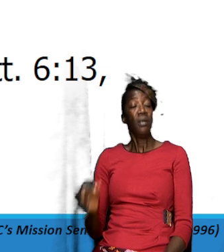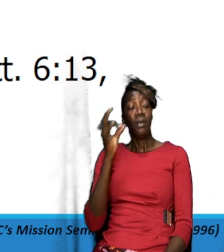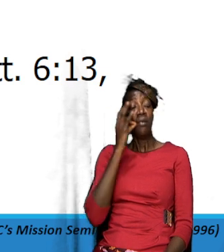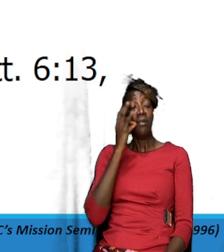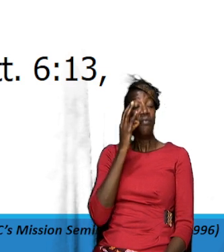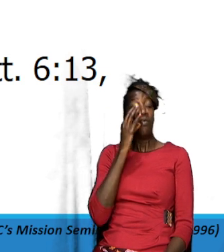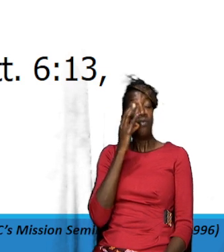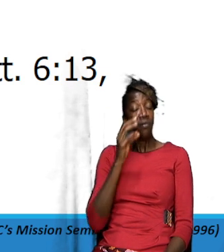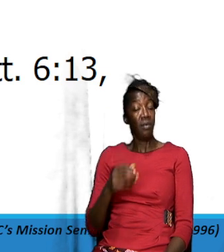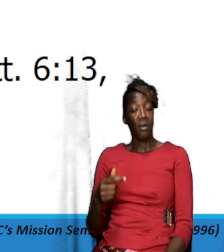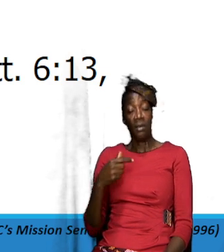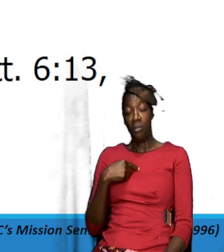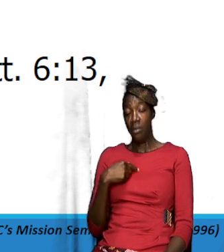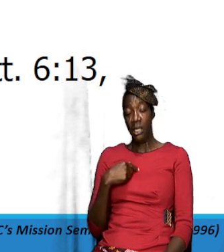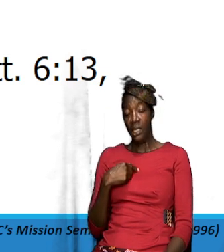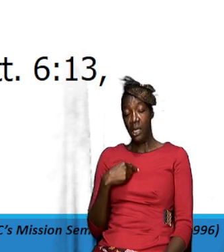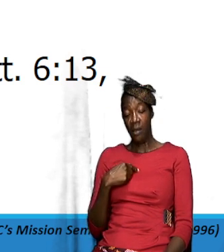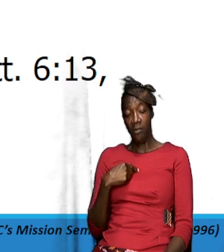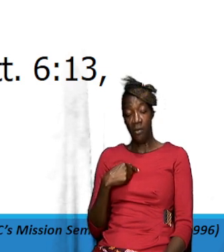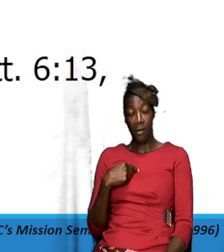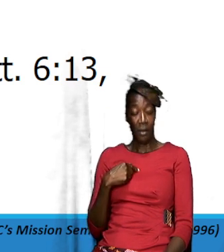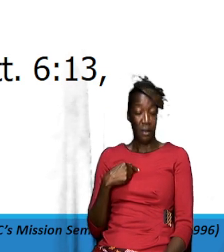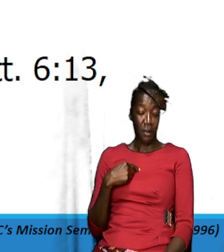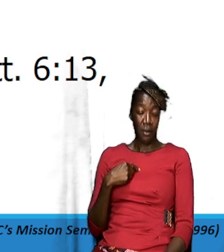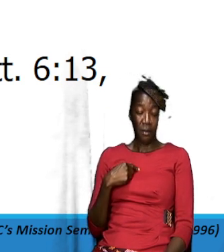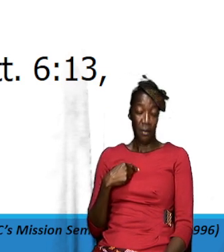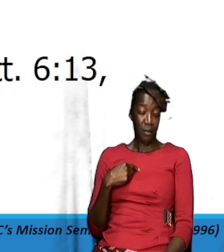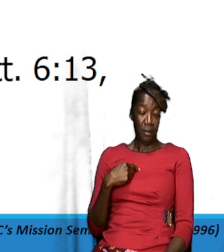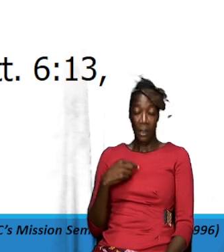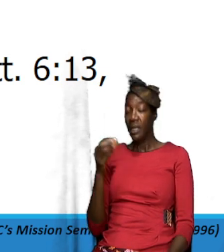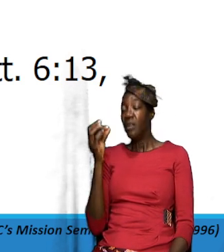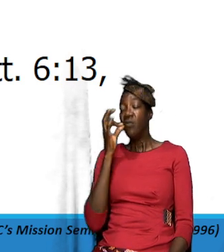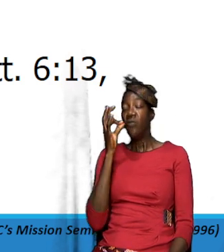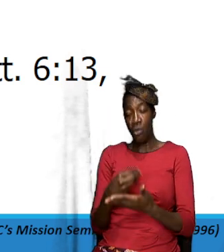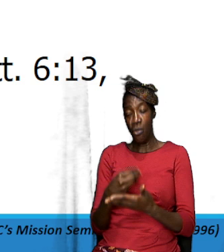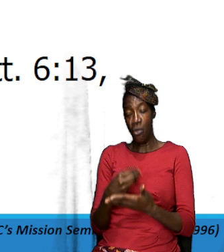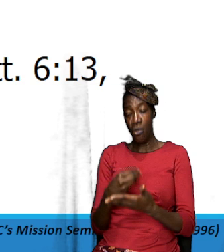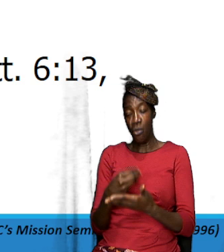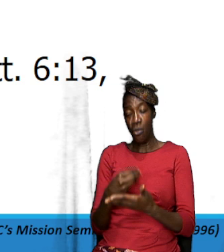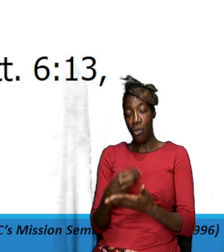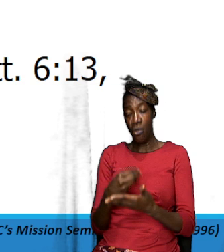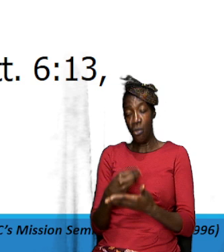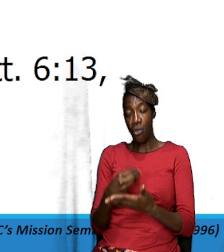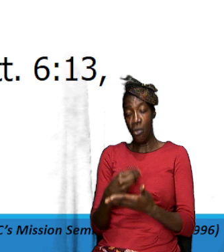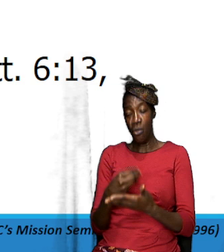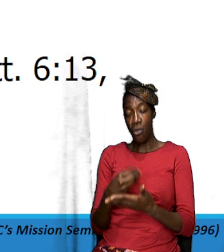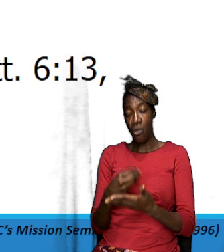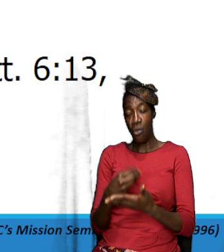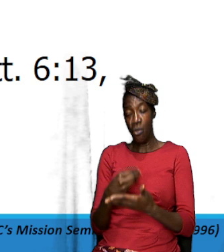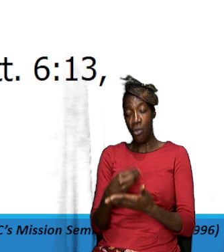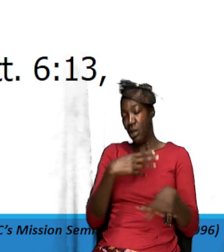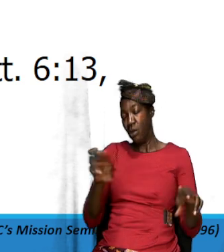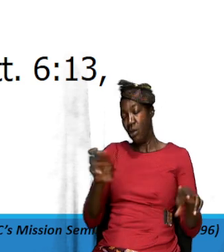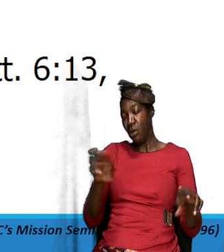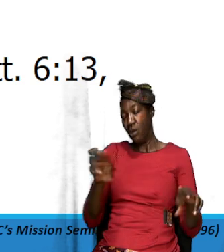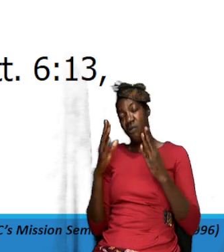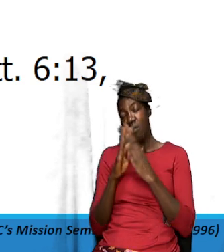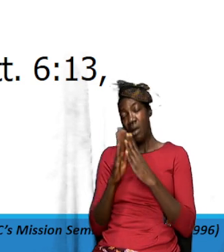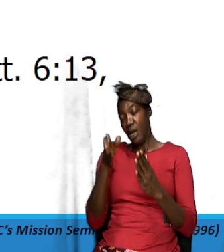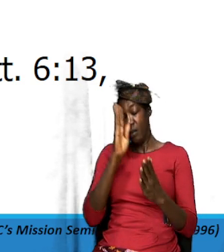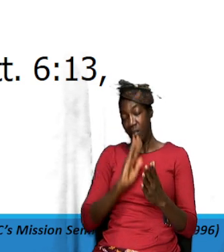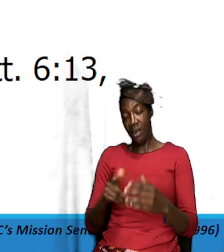food I have money in my pocket I don't necessarily have to ask God for this I have